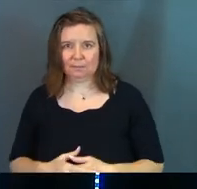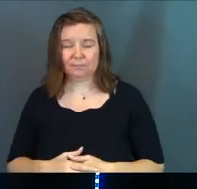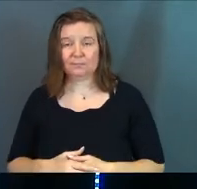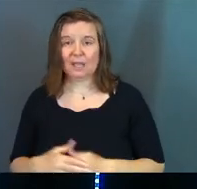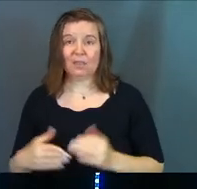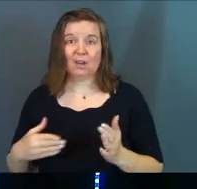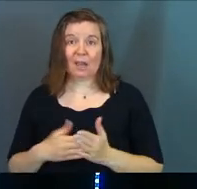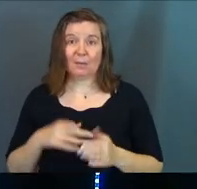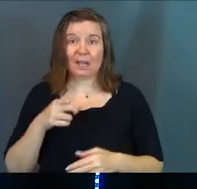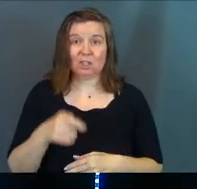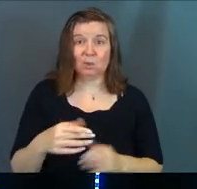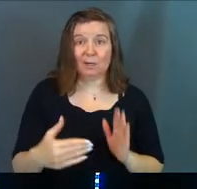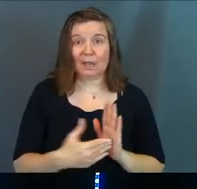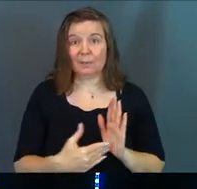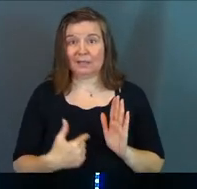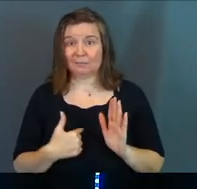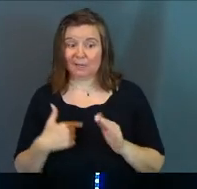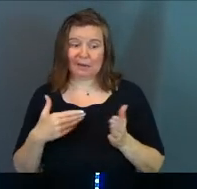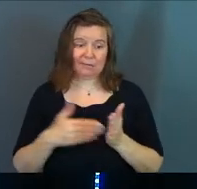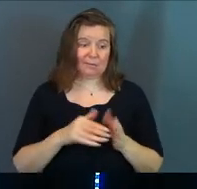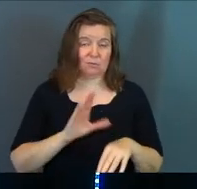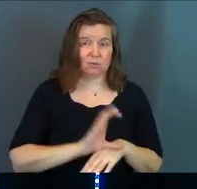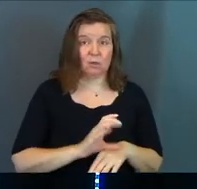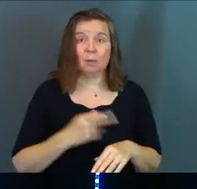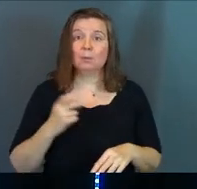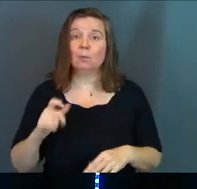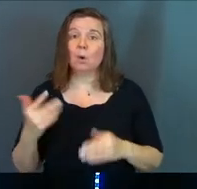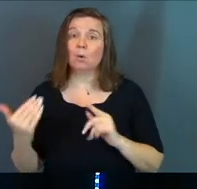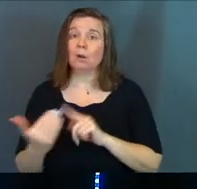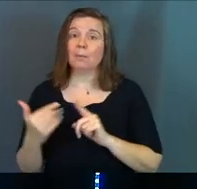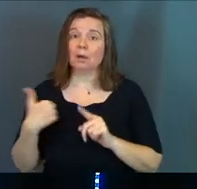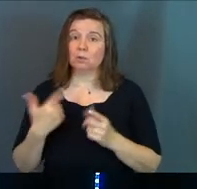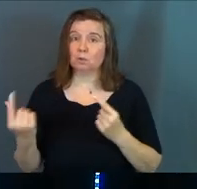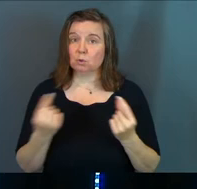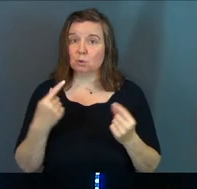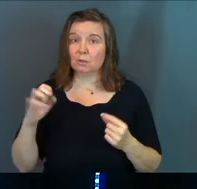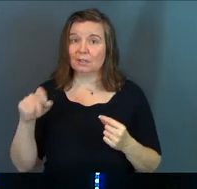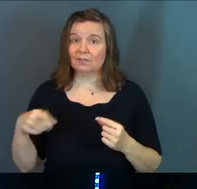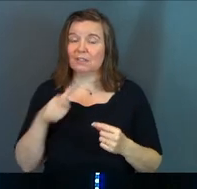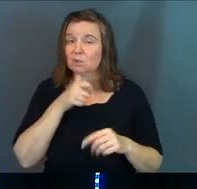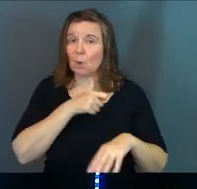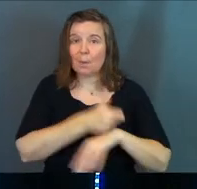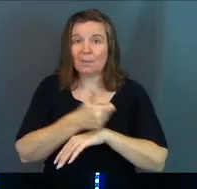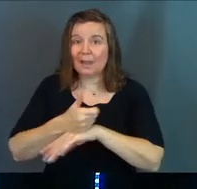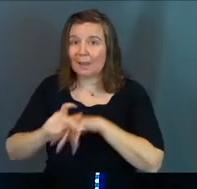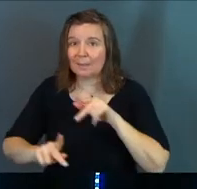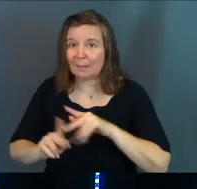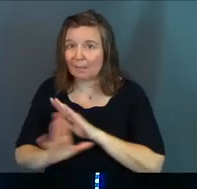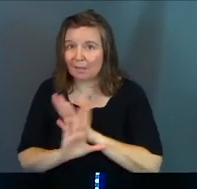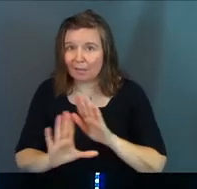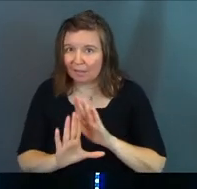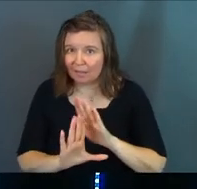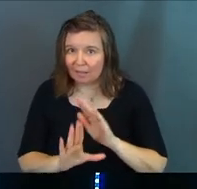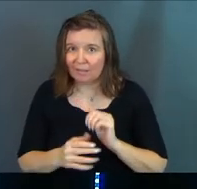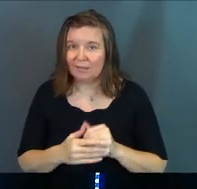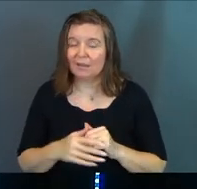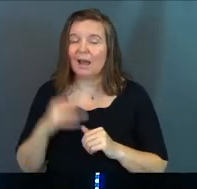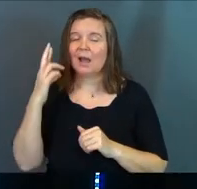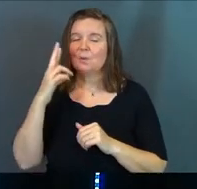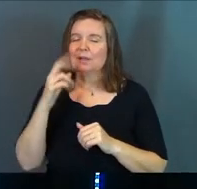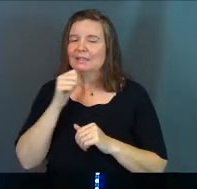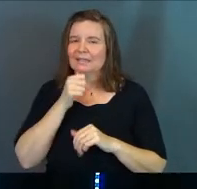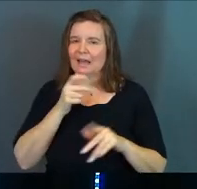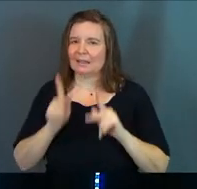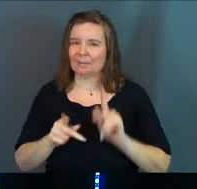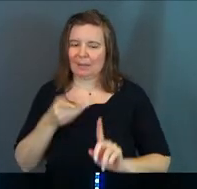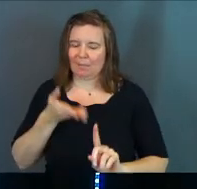And they're coming against you. And they're coming at this church. But what Paul reminds us to do in Ephesians 6. Is I don't blame people for it. I realize